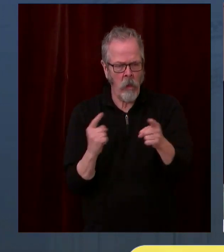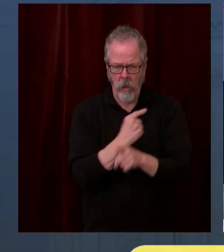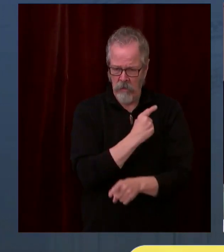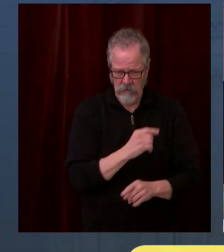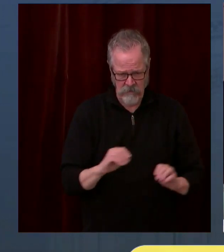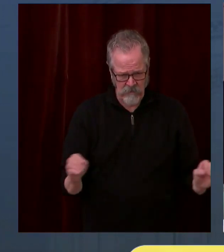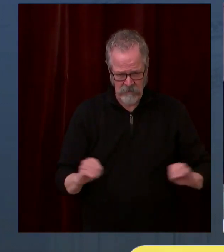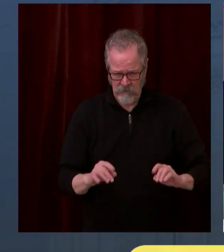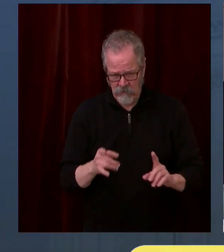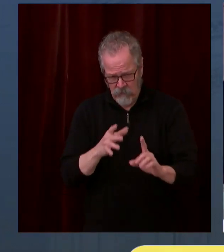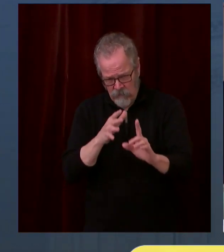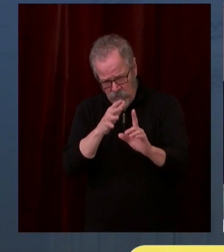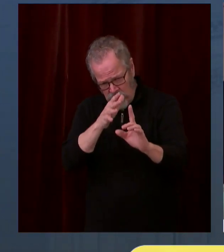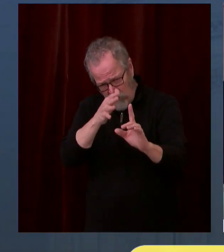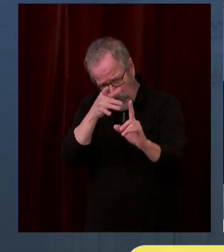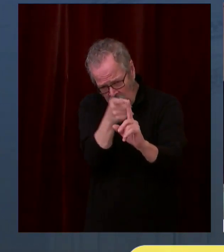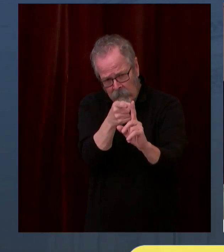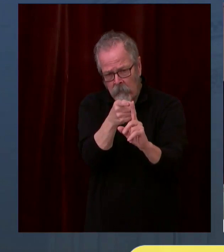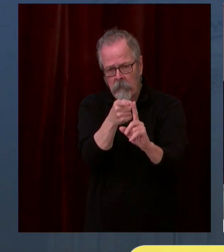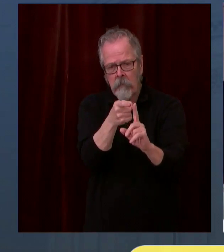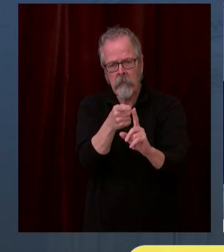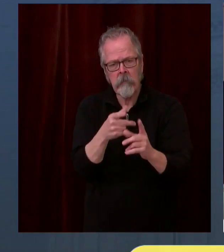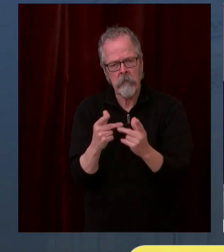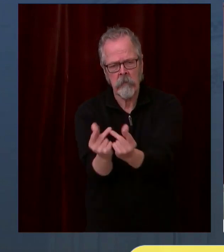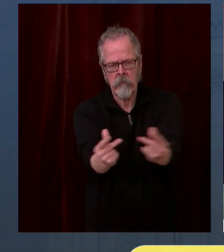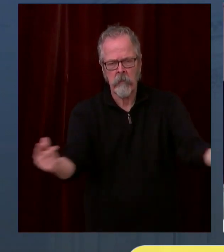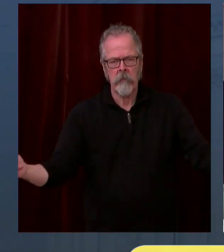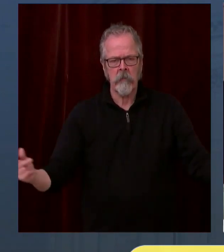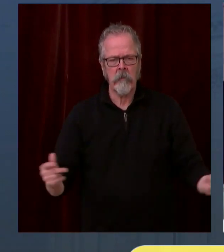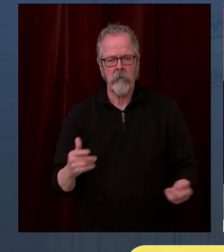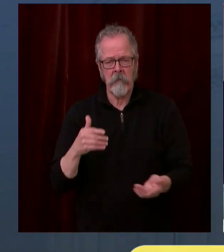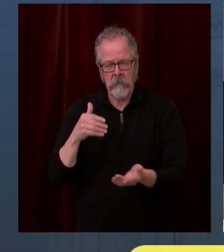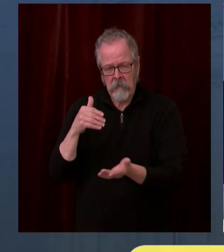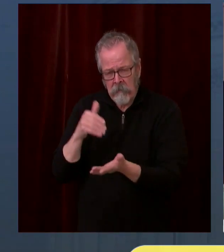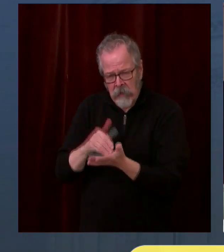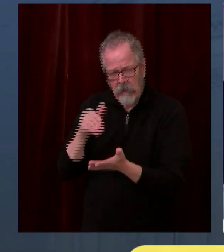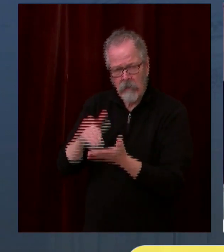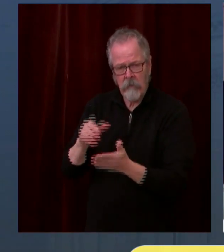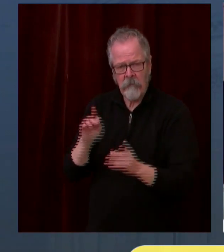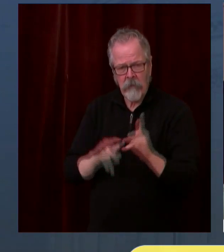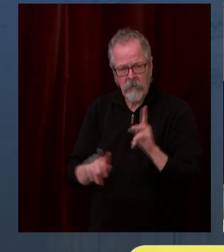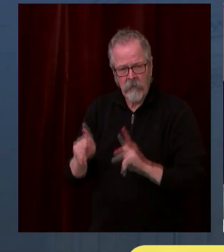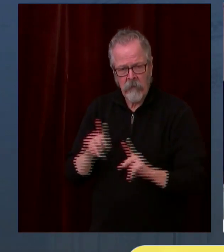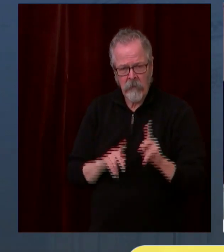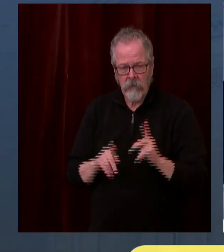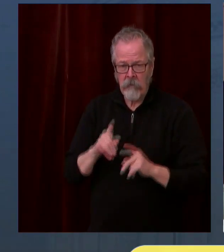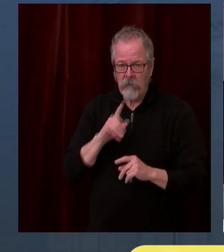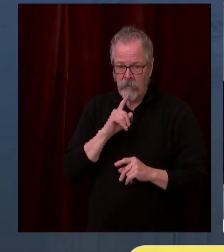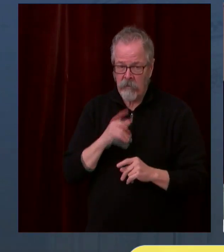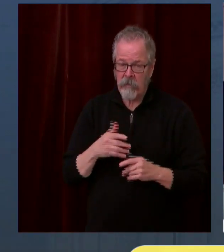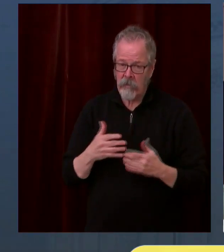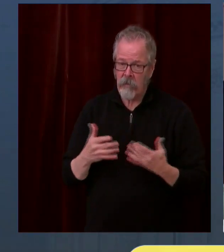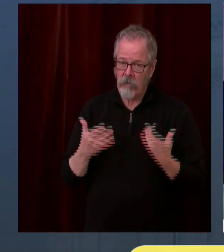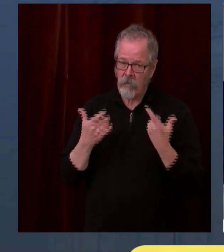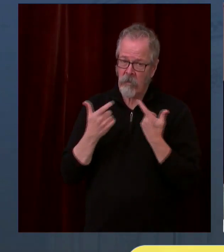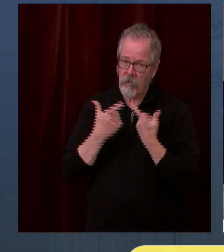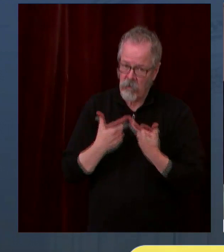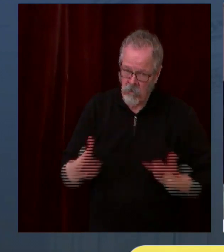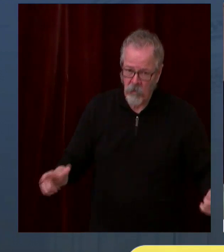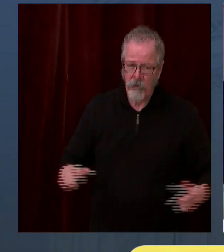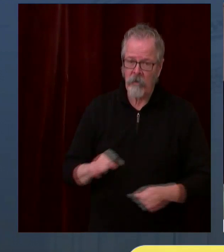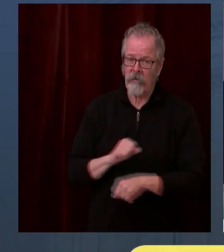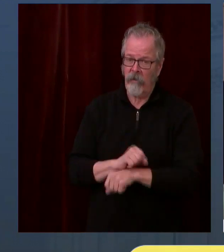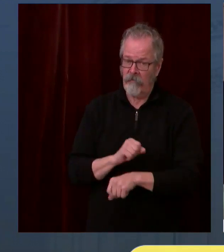absolute very best of each one of us individually of every single organization